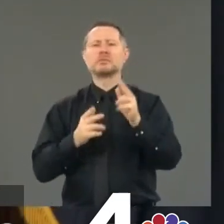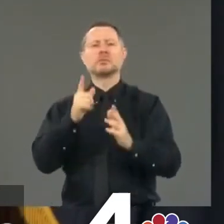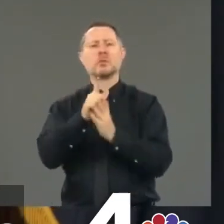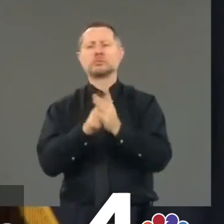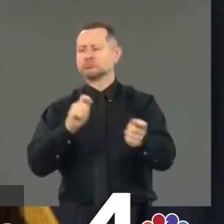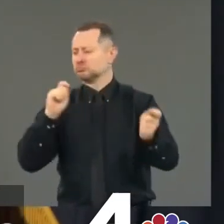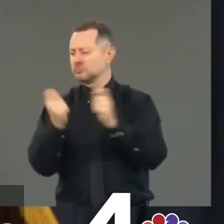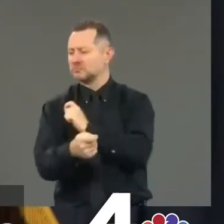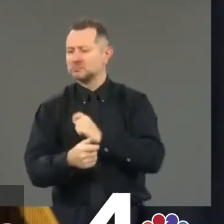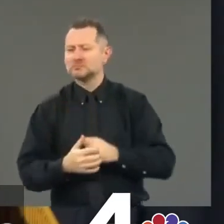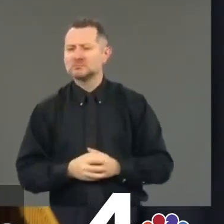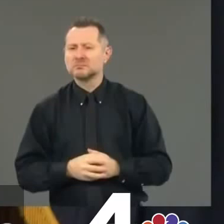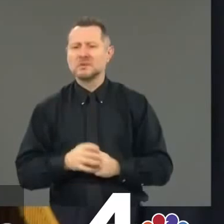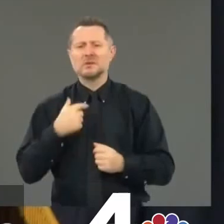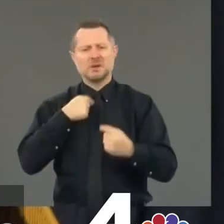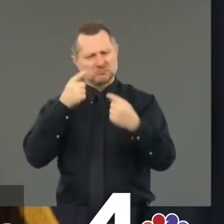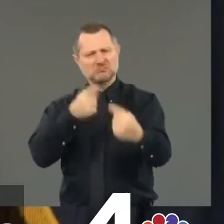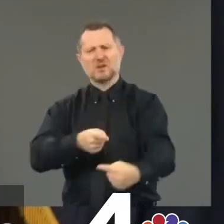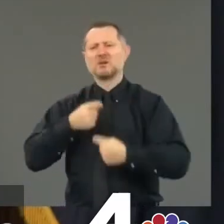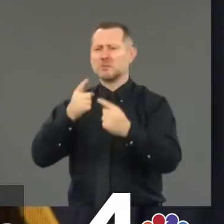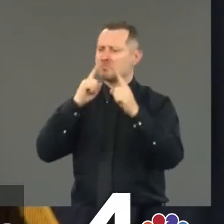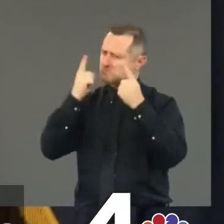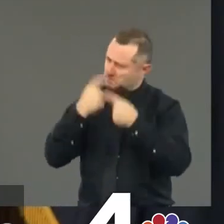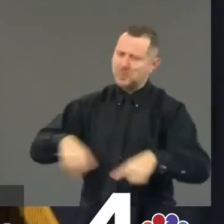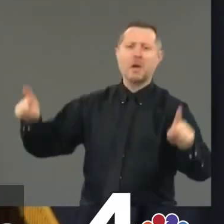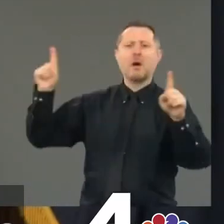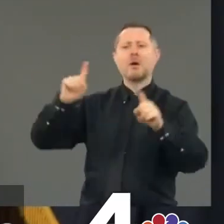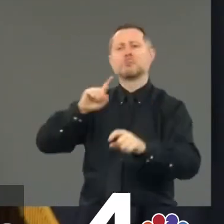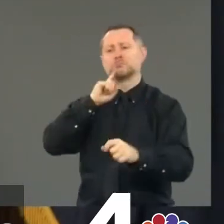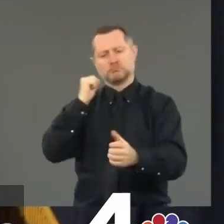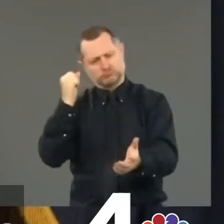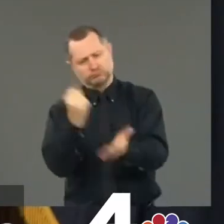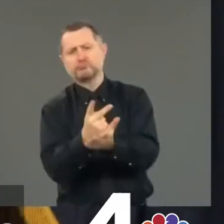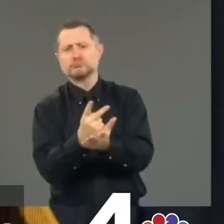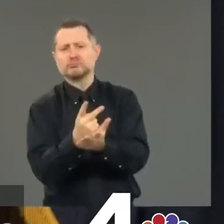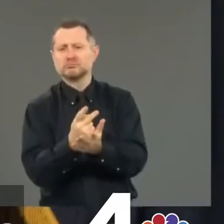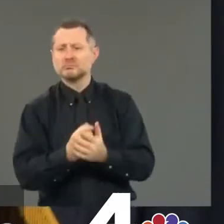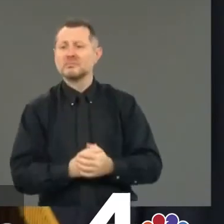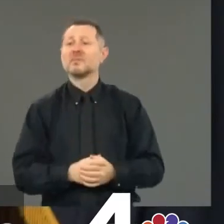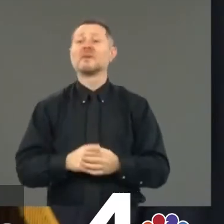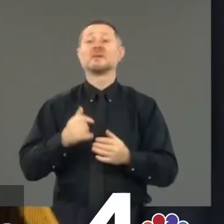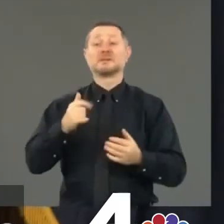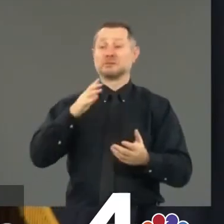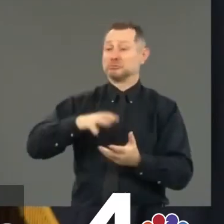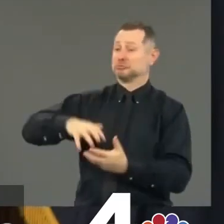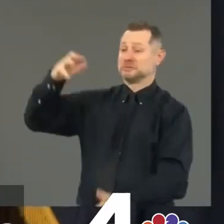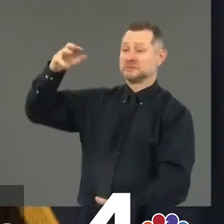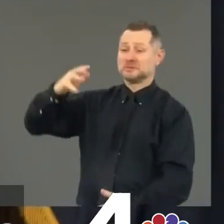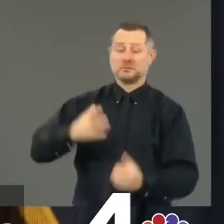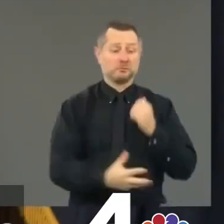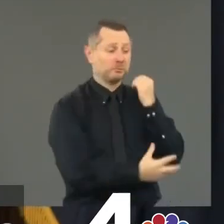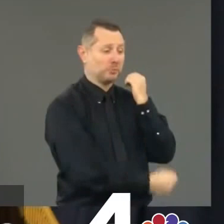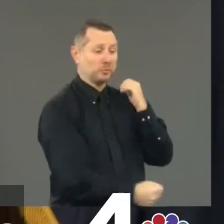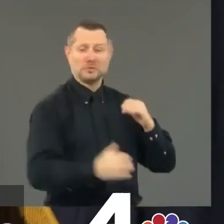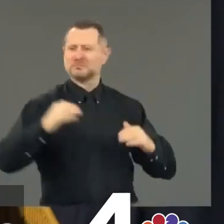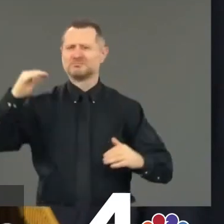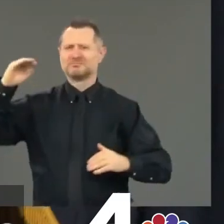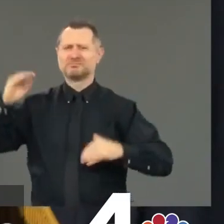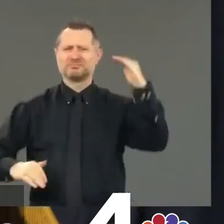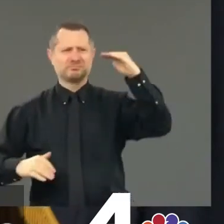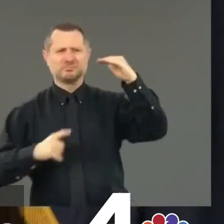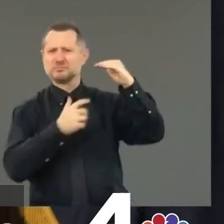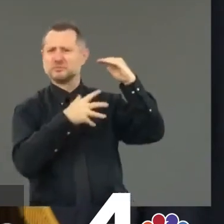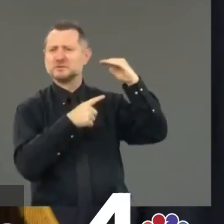decades of trying. When we had record income inequality and people said this is enough